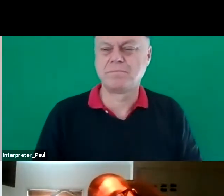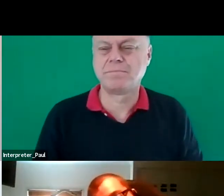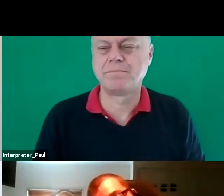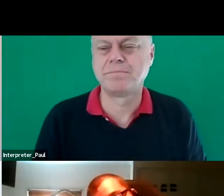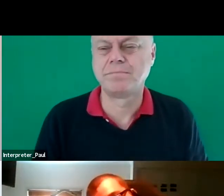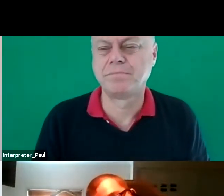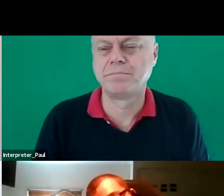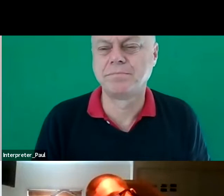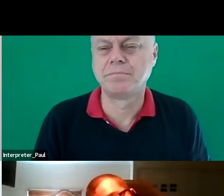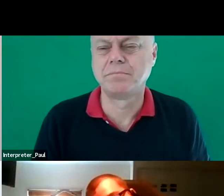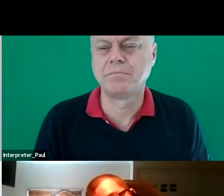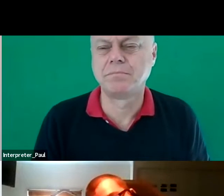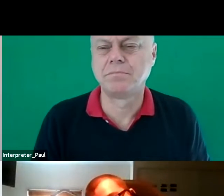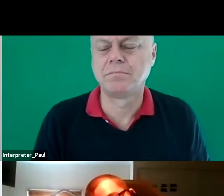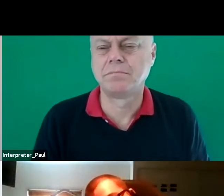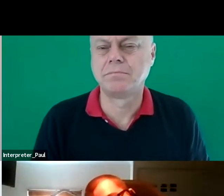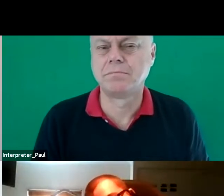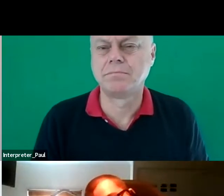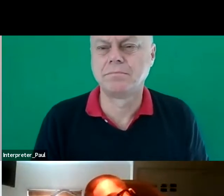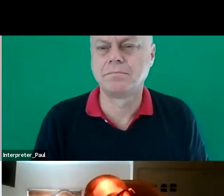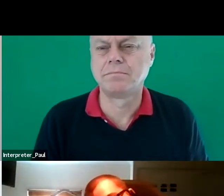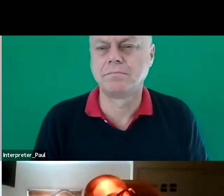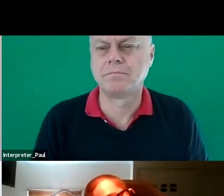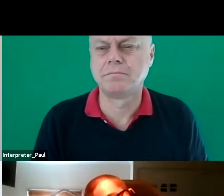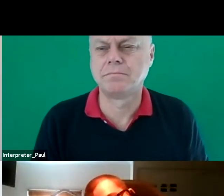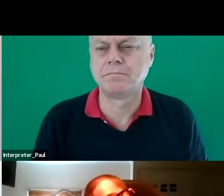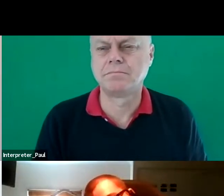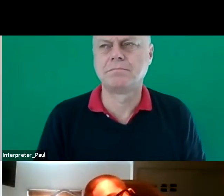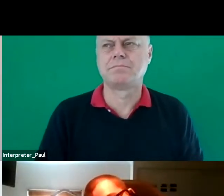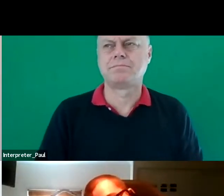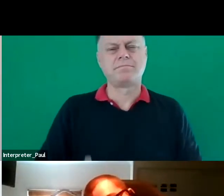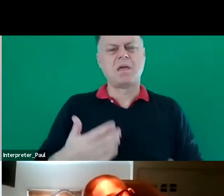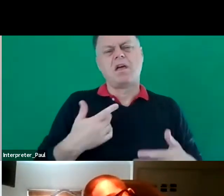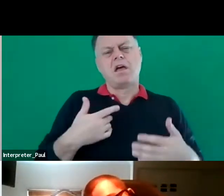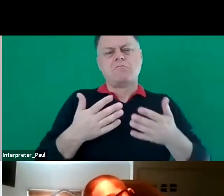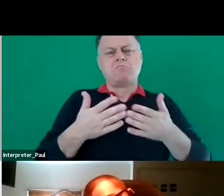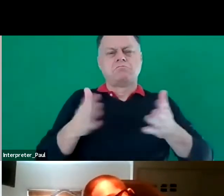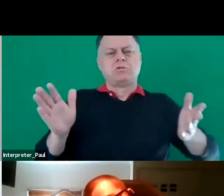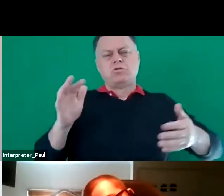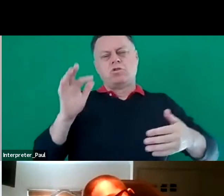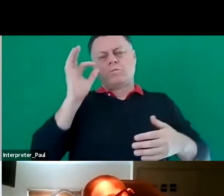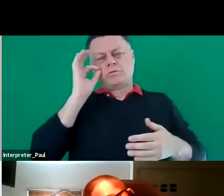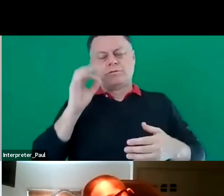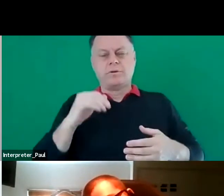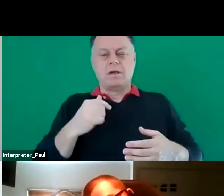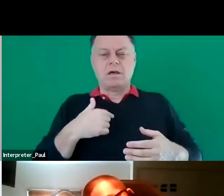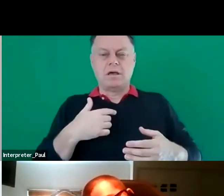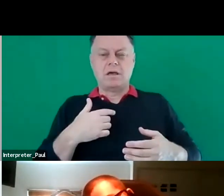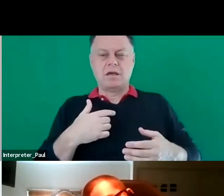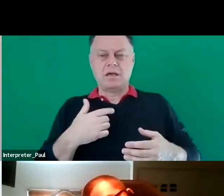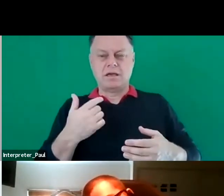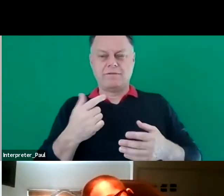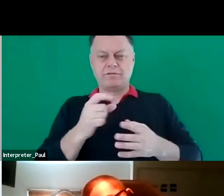honest sort of observation that the three areas that my